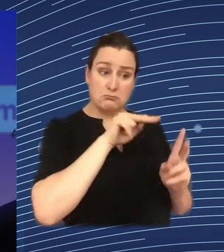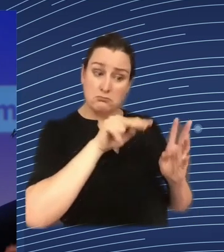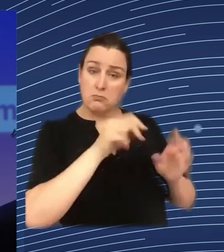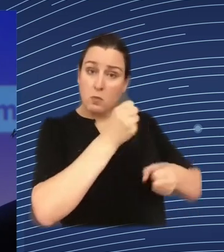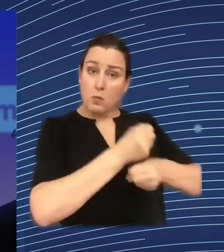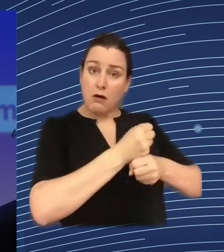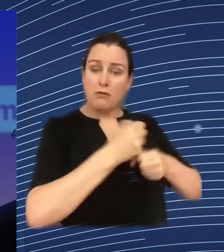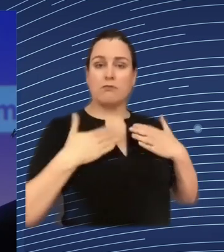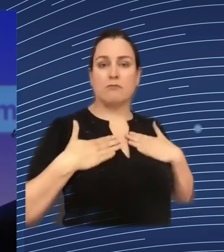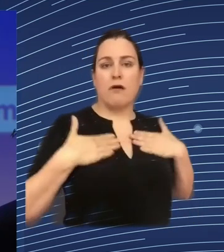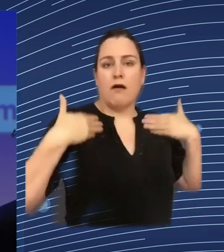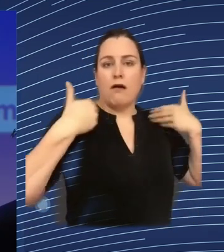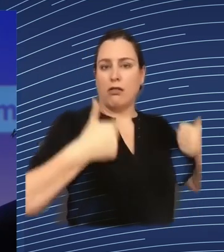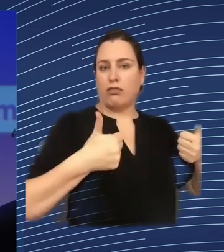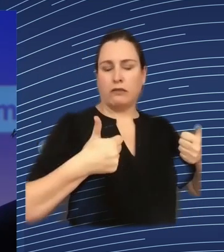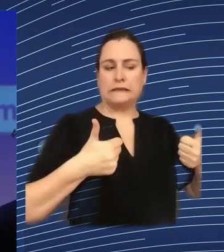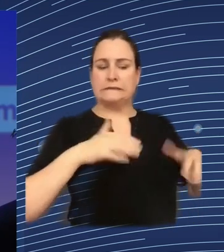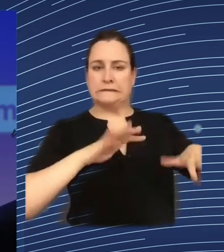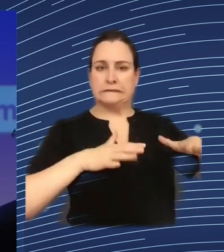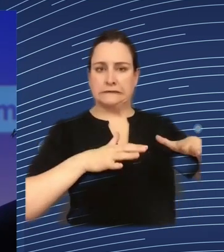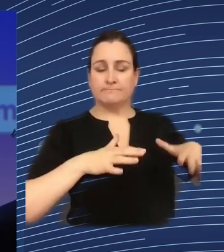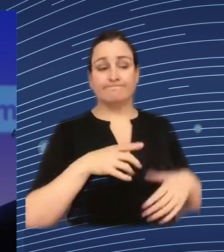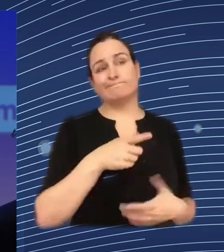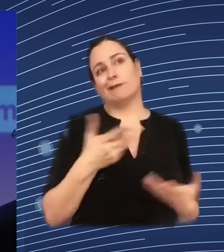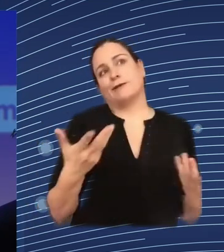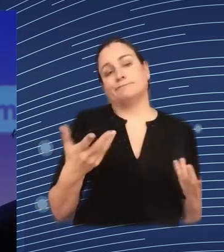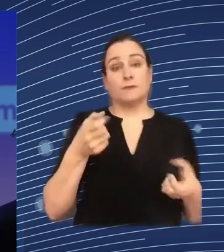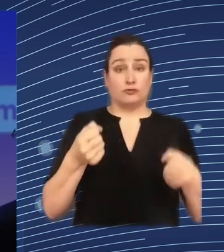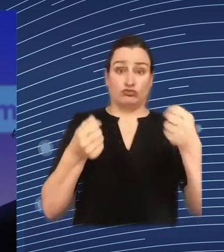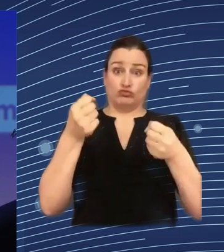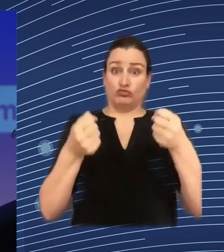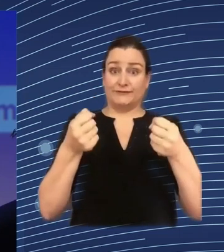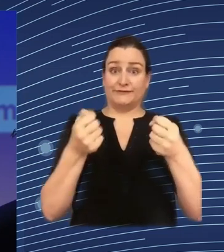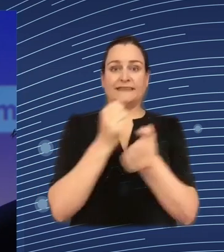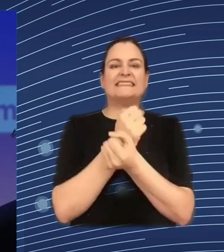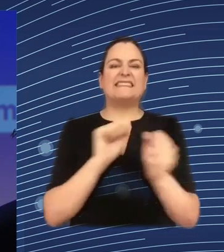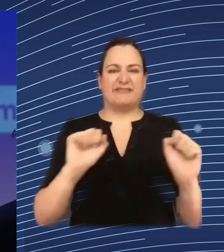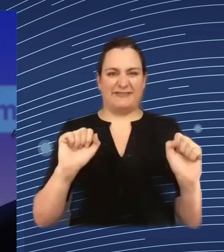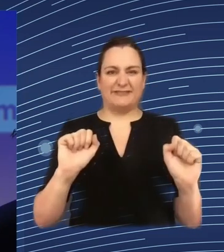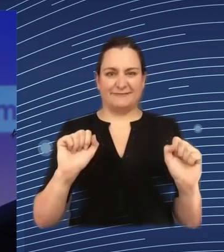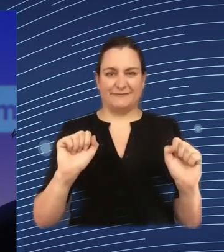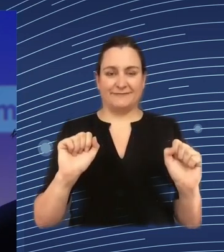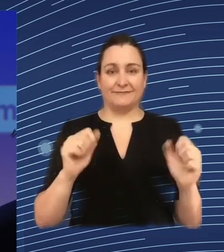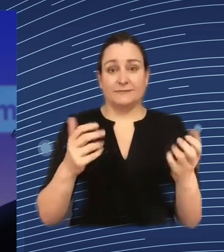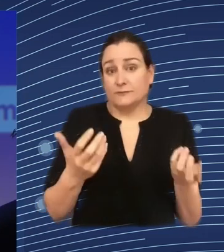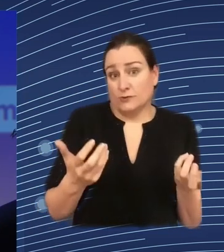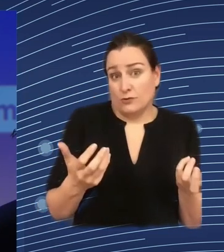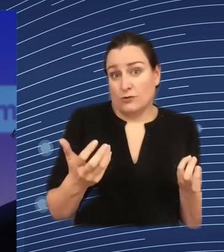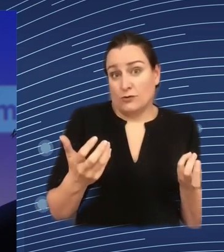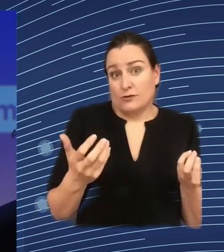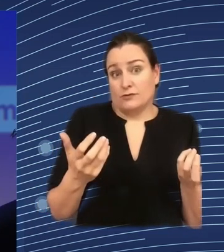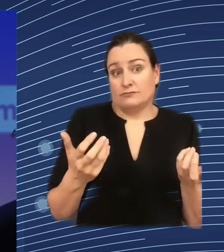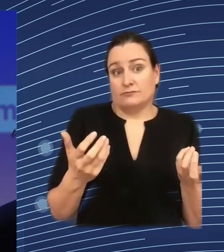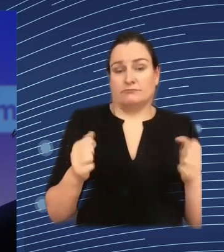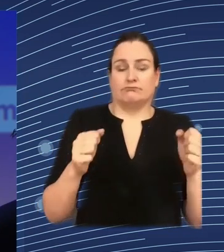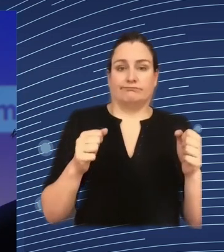for driver's safety a system can alarm a worker